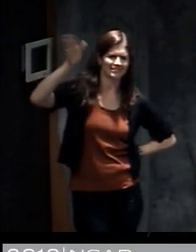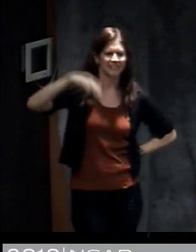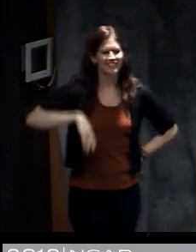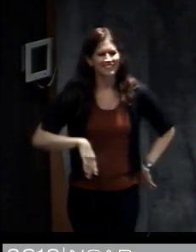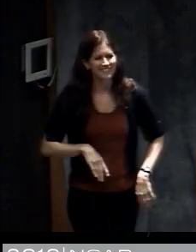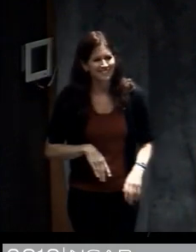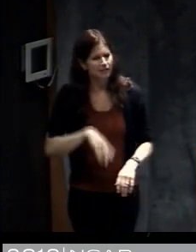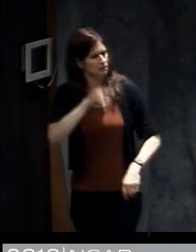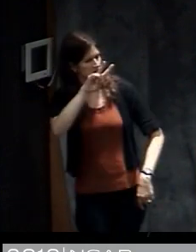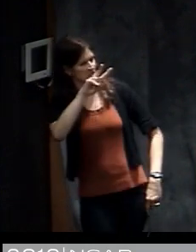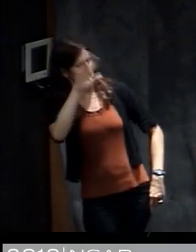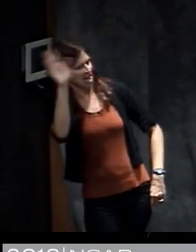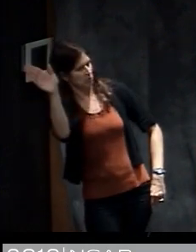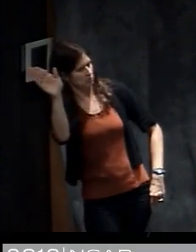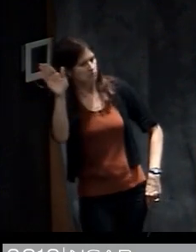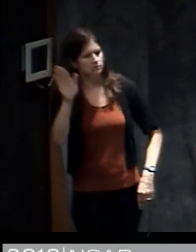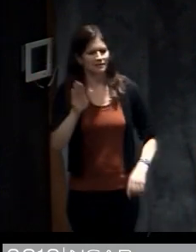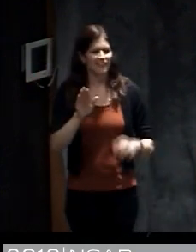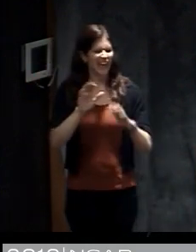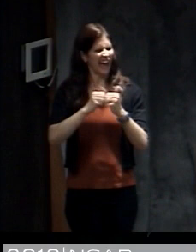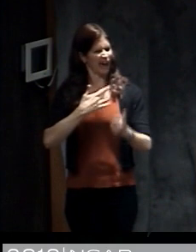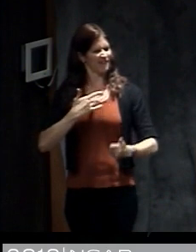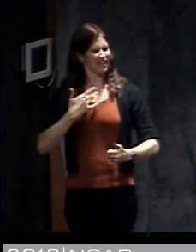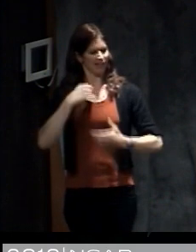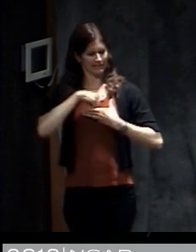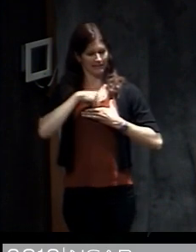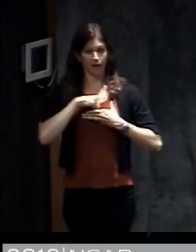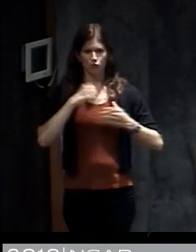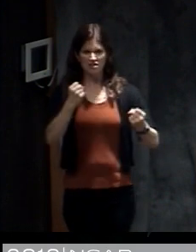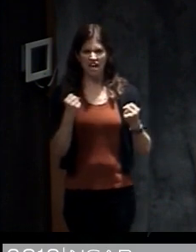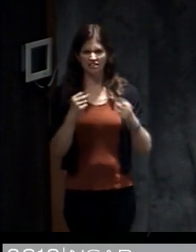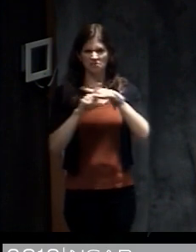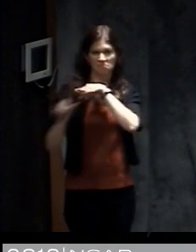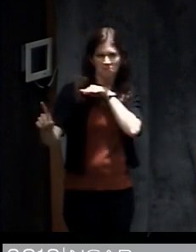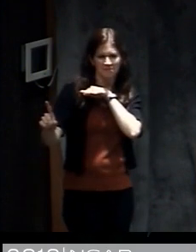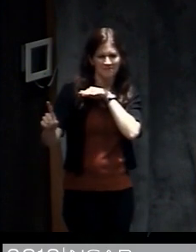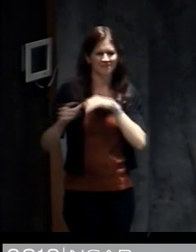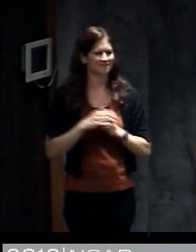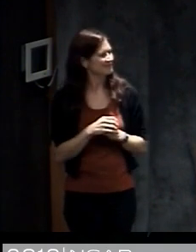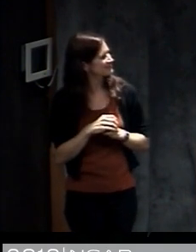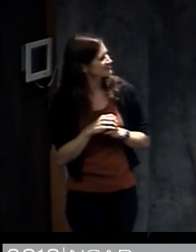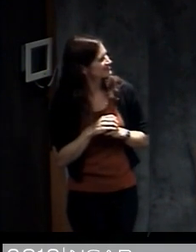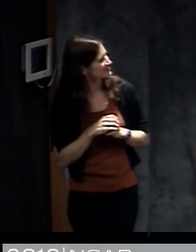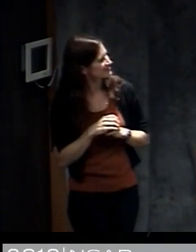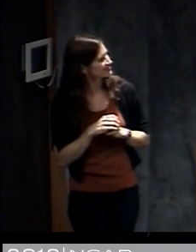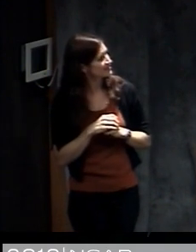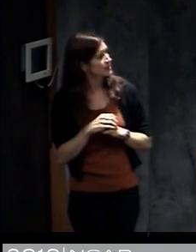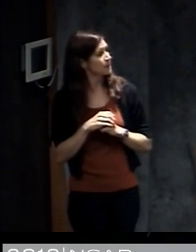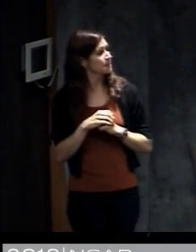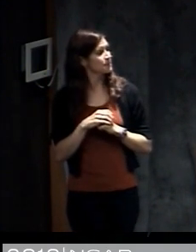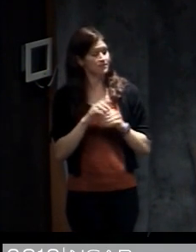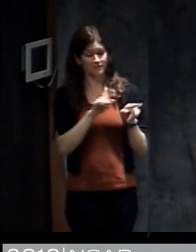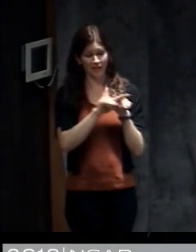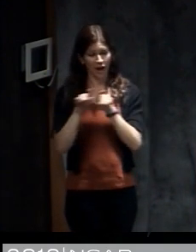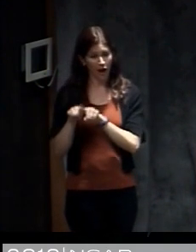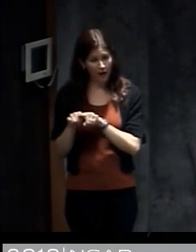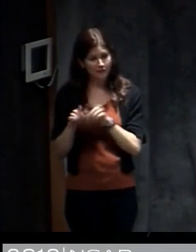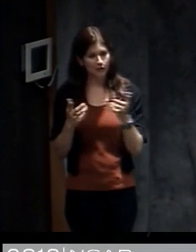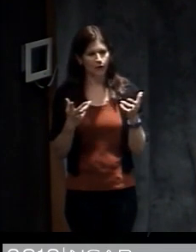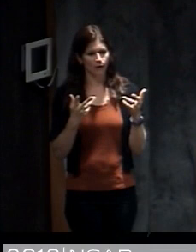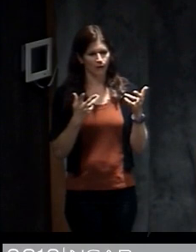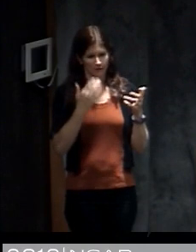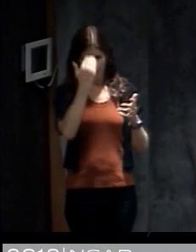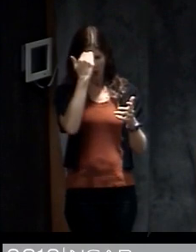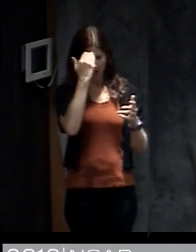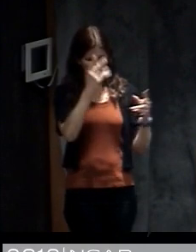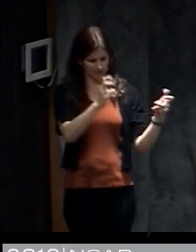about leaving Far Rock, which is the neighborhood that they're leaving in this case. People also have a lot of, they're giving us a lot of